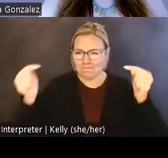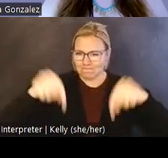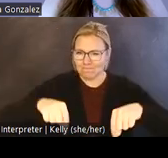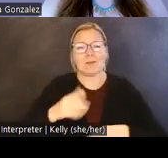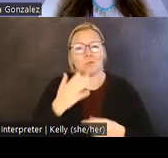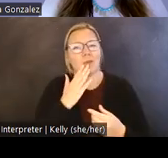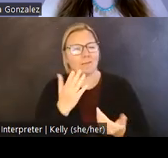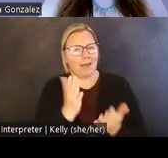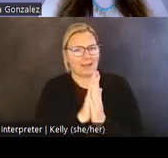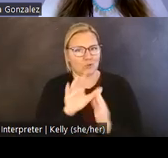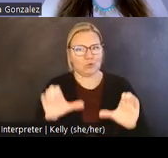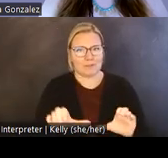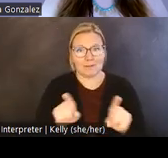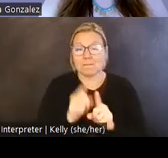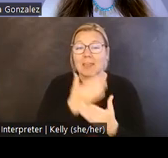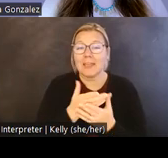cooperation.